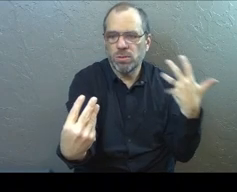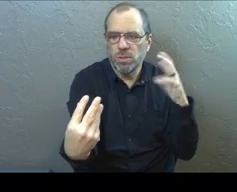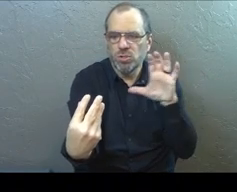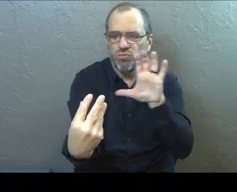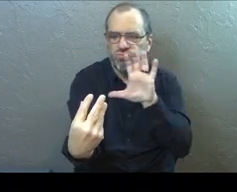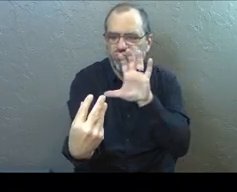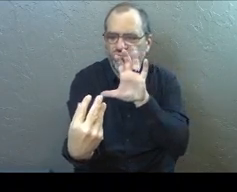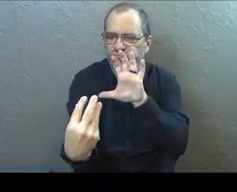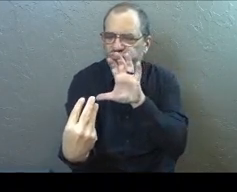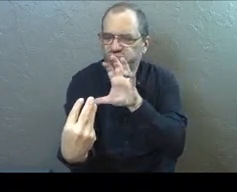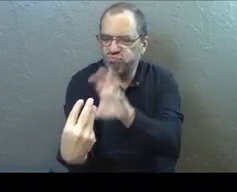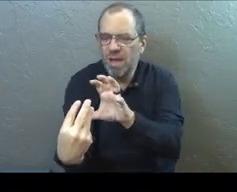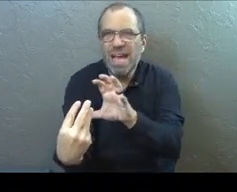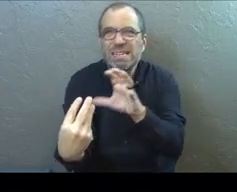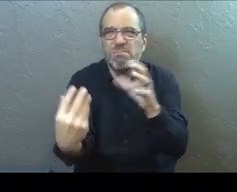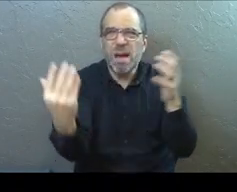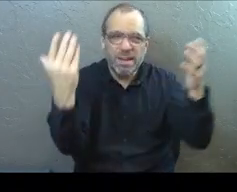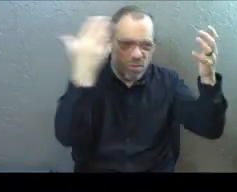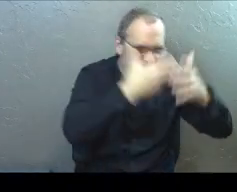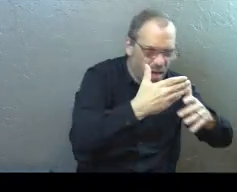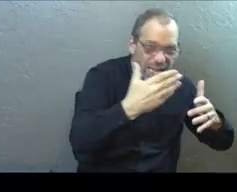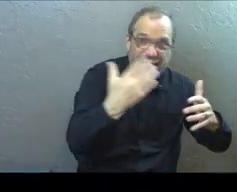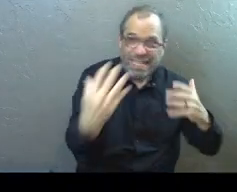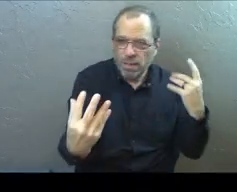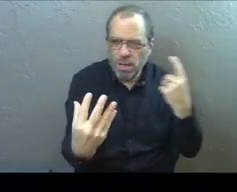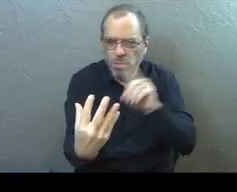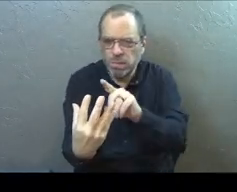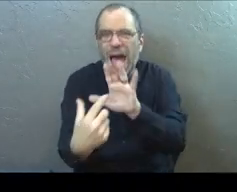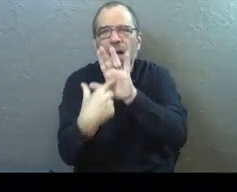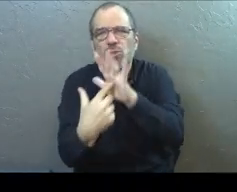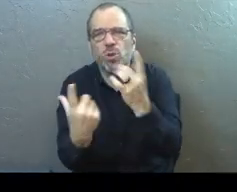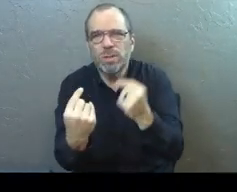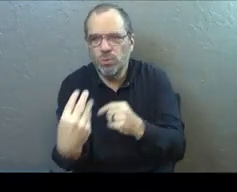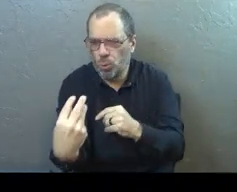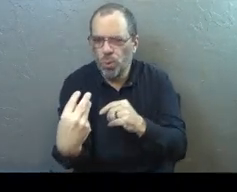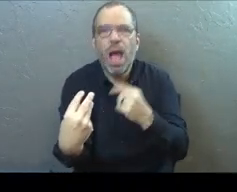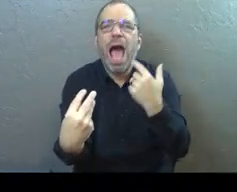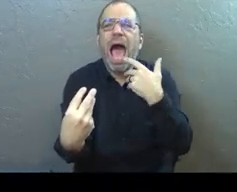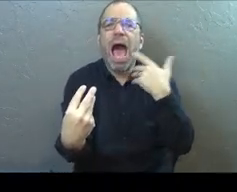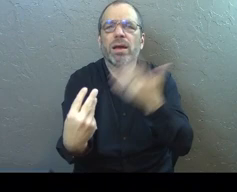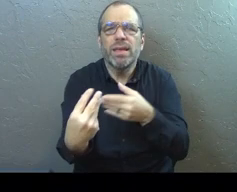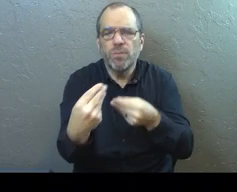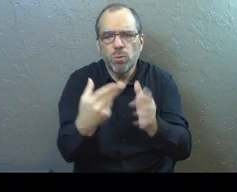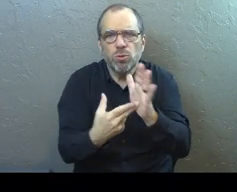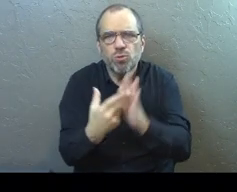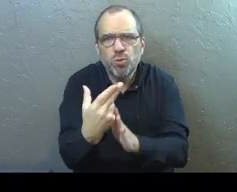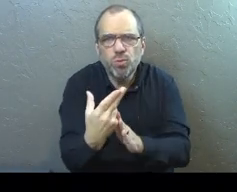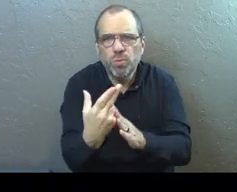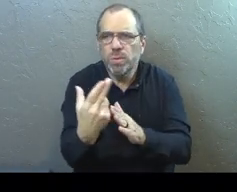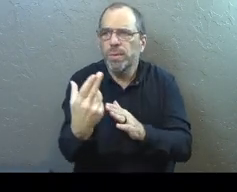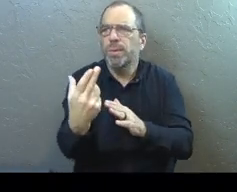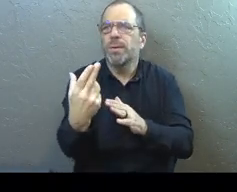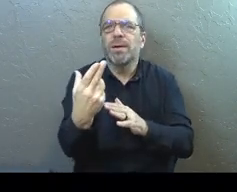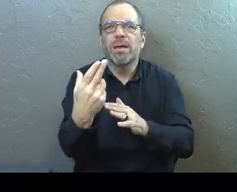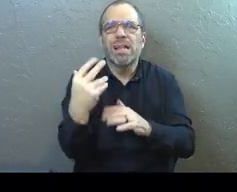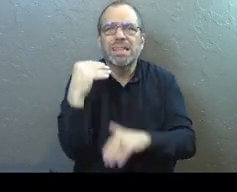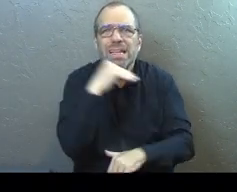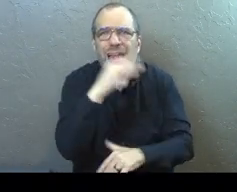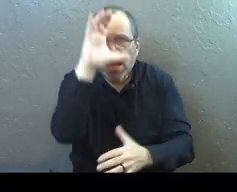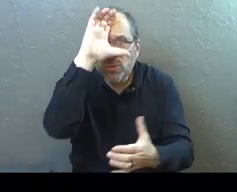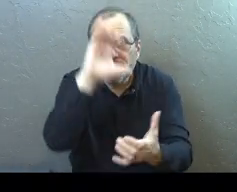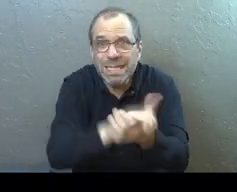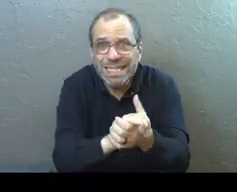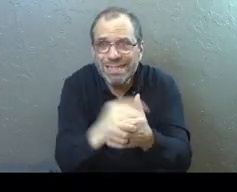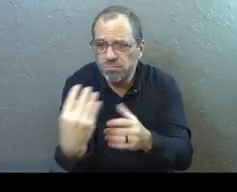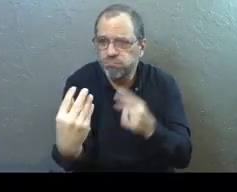And there's darkness all over. But if you're here, I'll show you what to do. I'll bring truth in the darkness. The lies that you